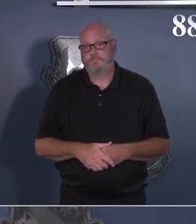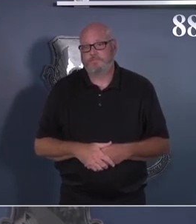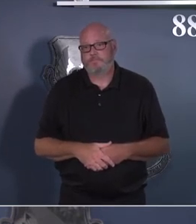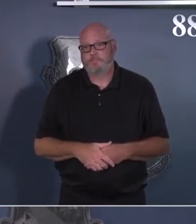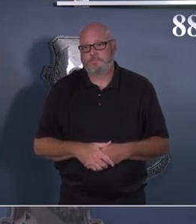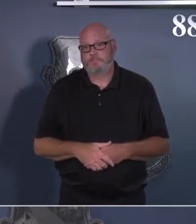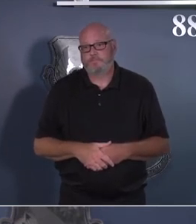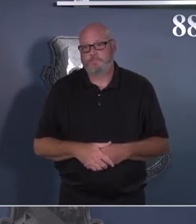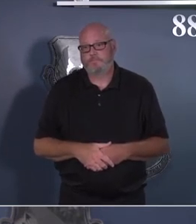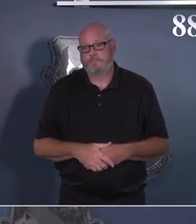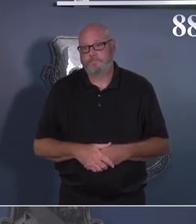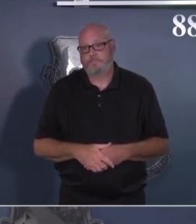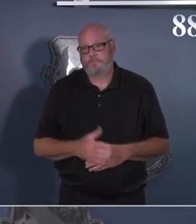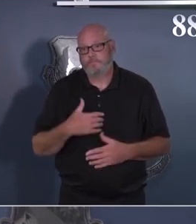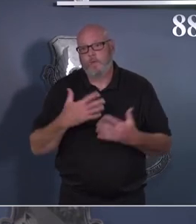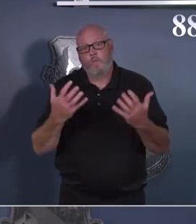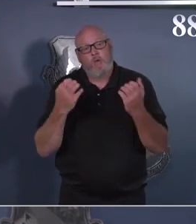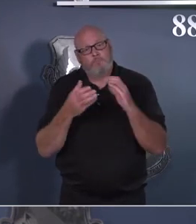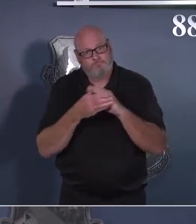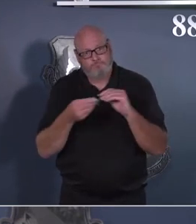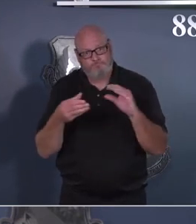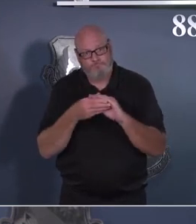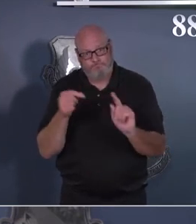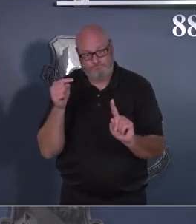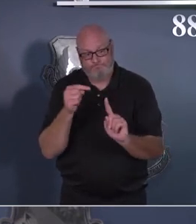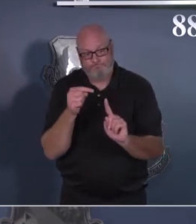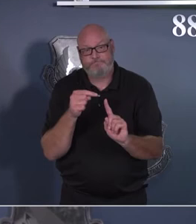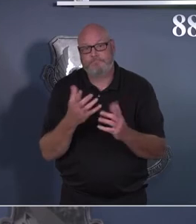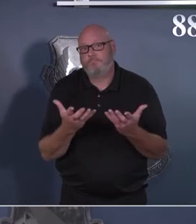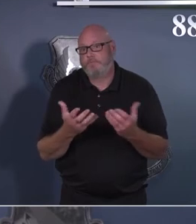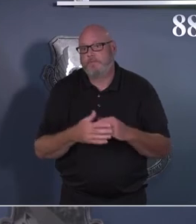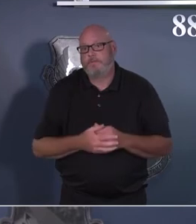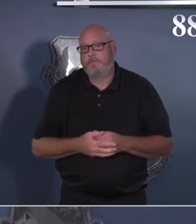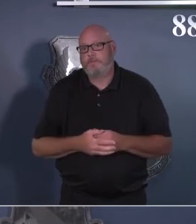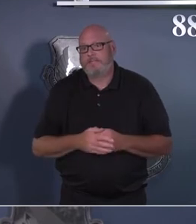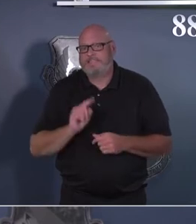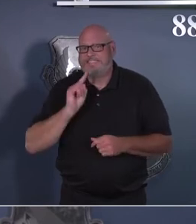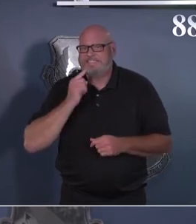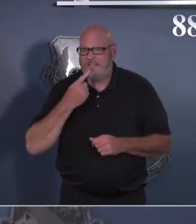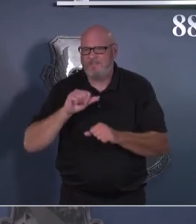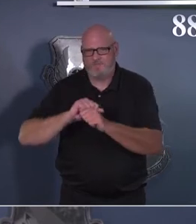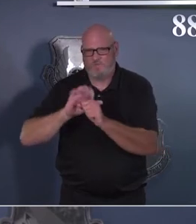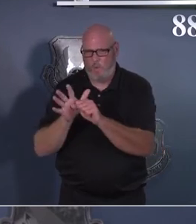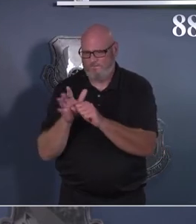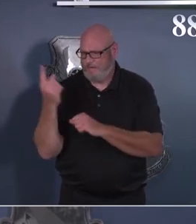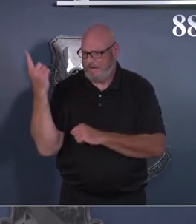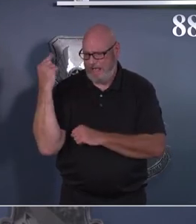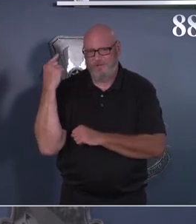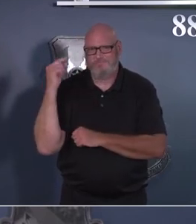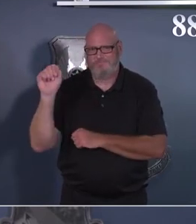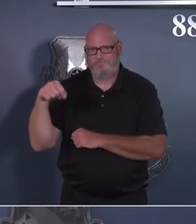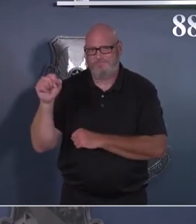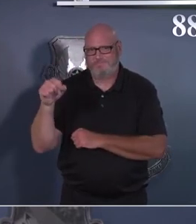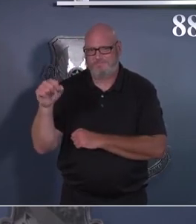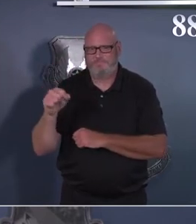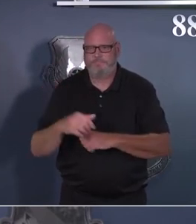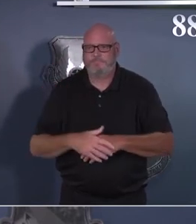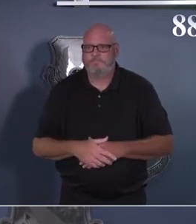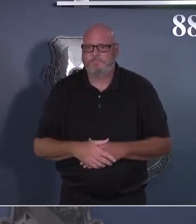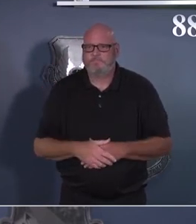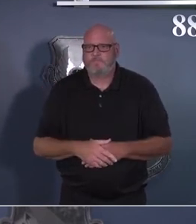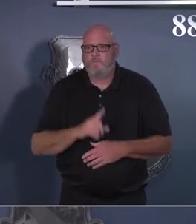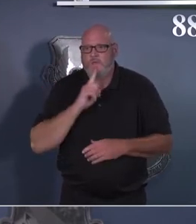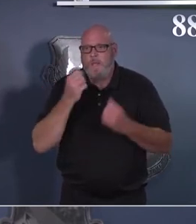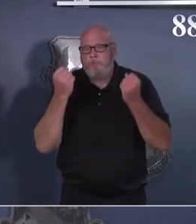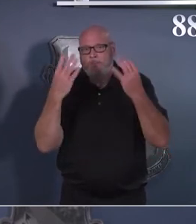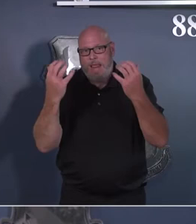point out that during the height of COVID, when we were largely experiencing maximum telework in many